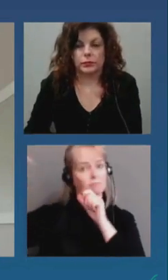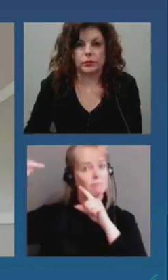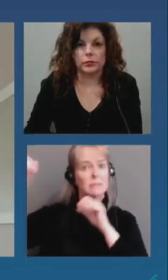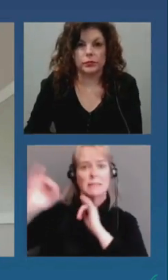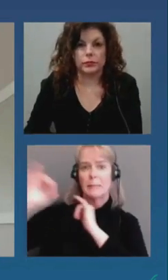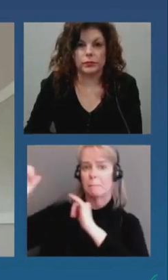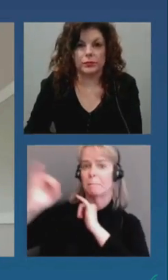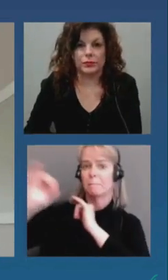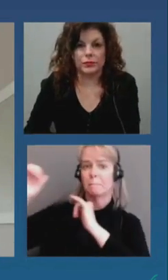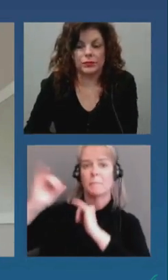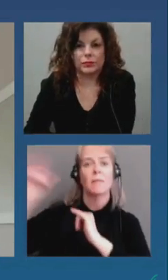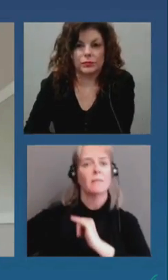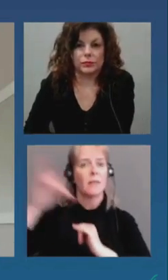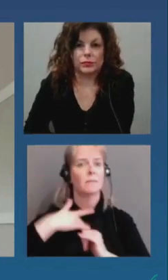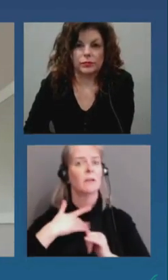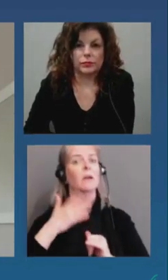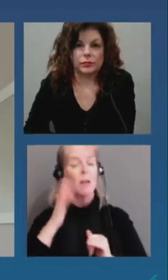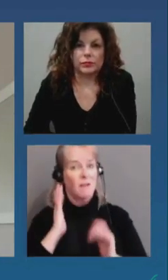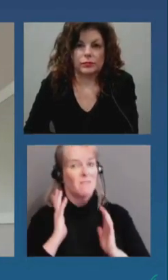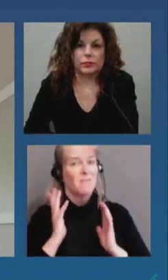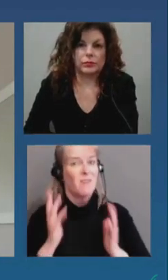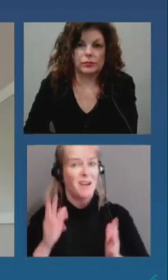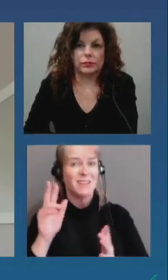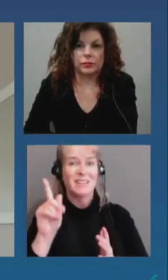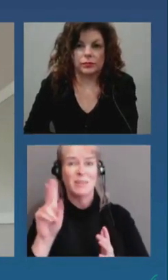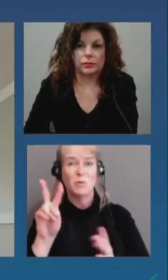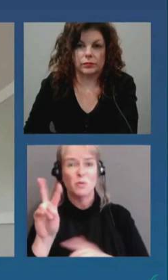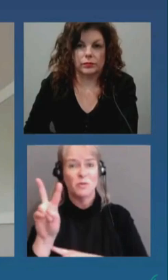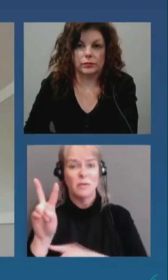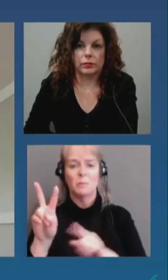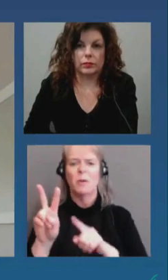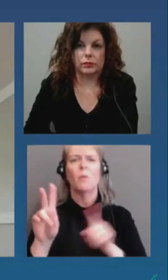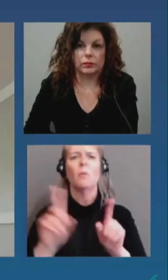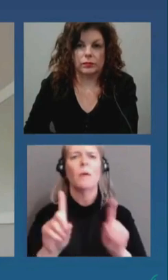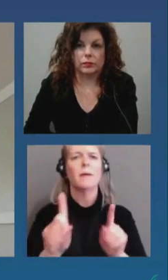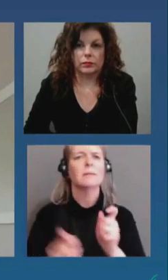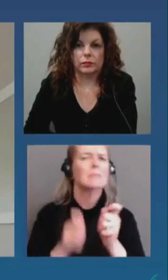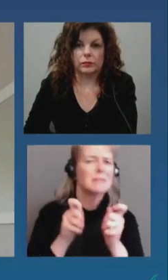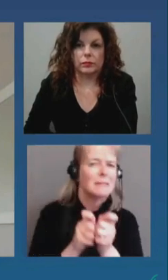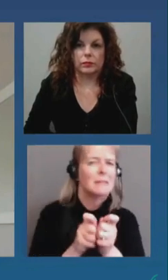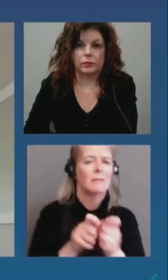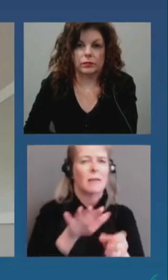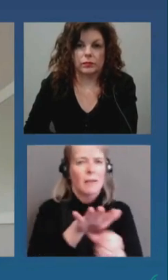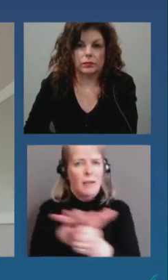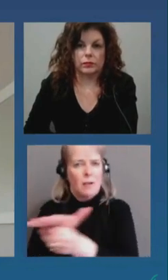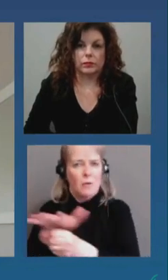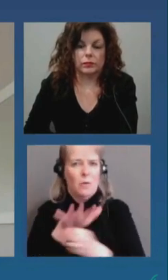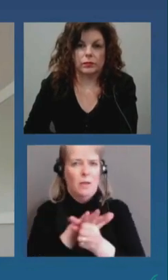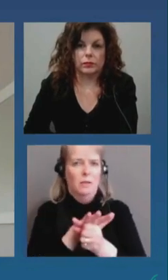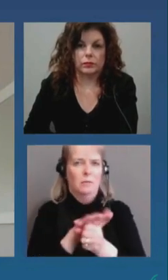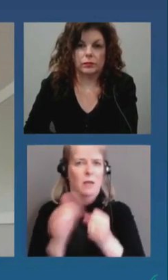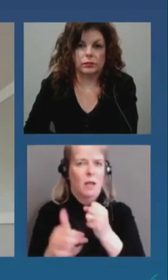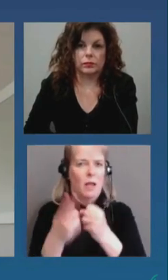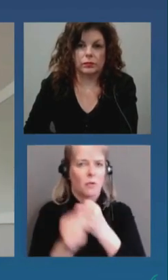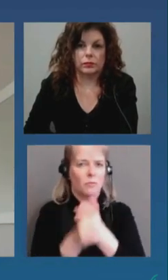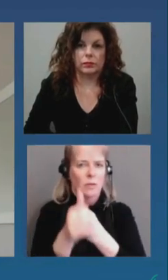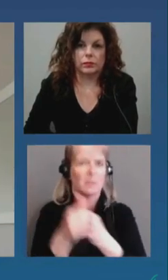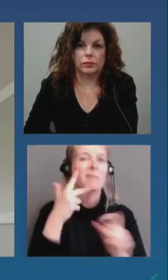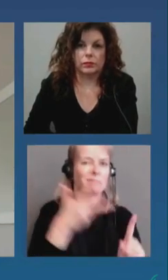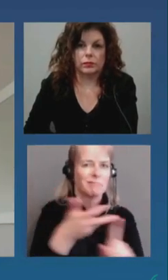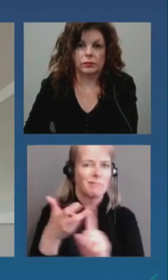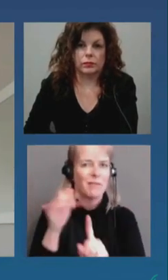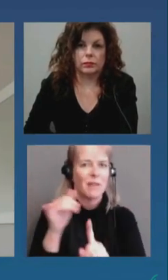we need to use local information and they support us to do that. In terms of that particular